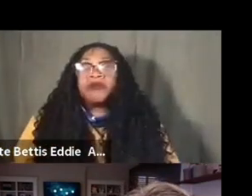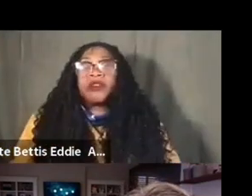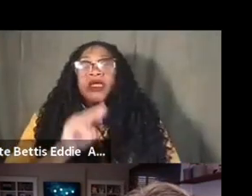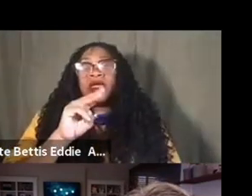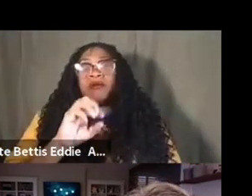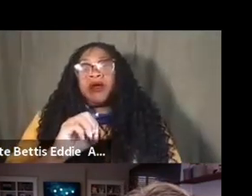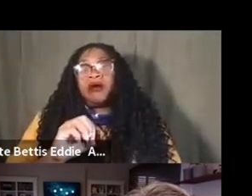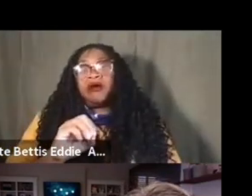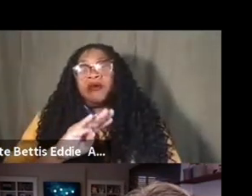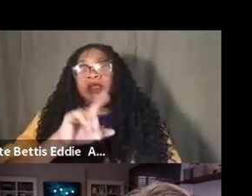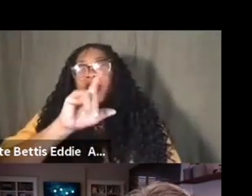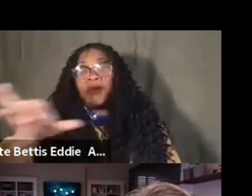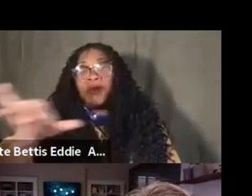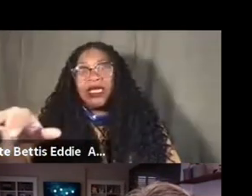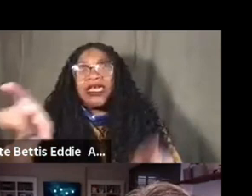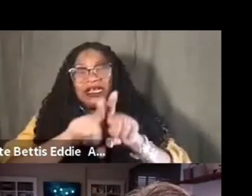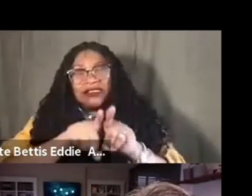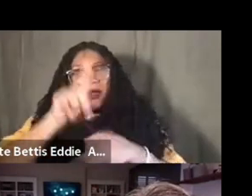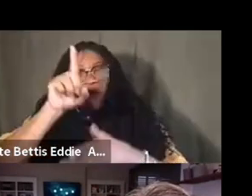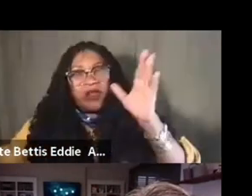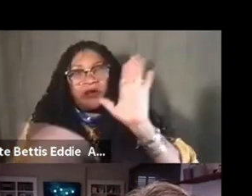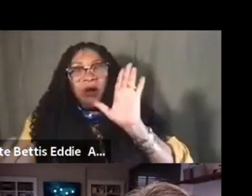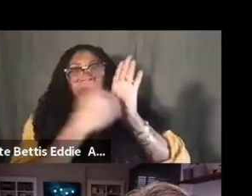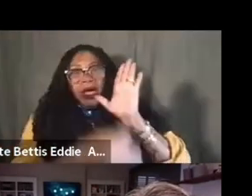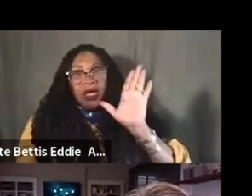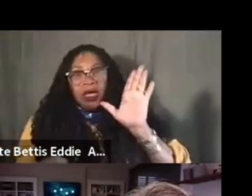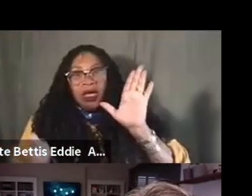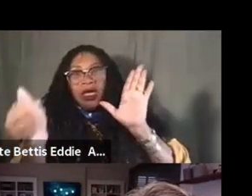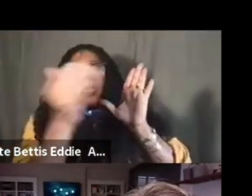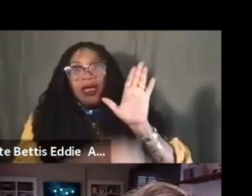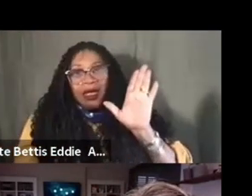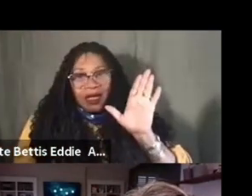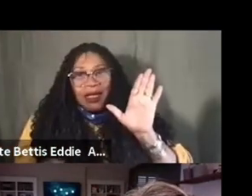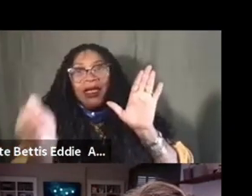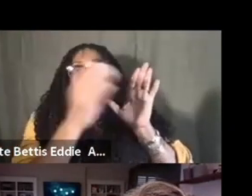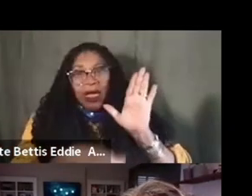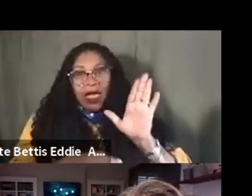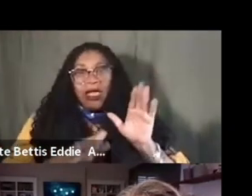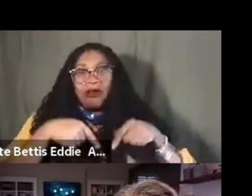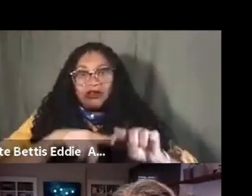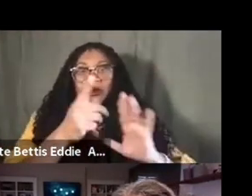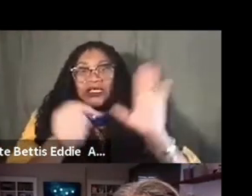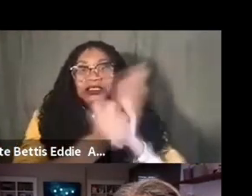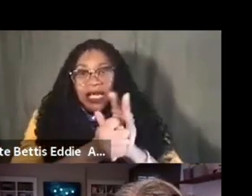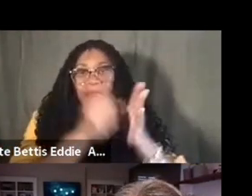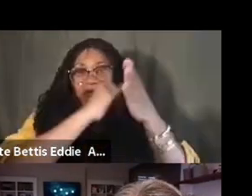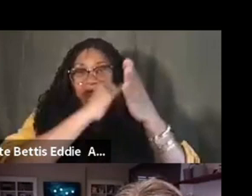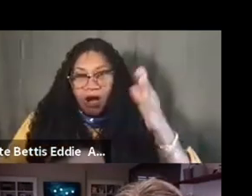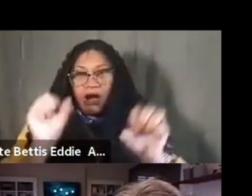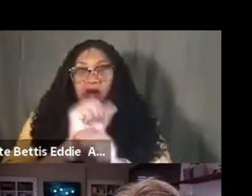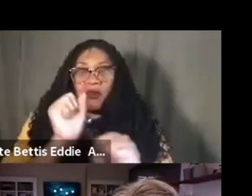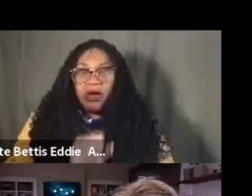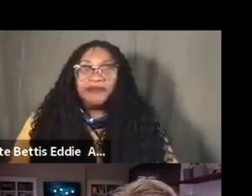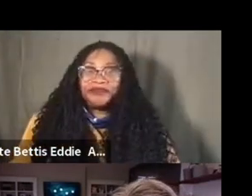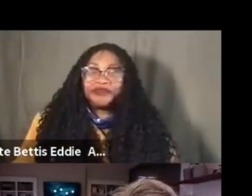question? Sort of what do you return to again and again as a touchstone, um, in your work? Um, so I think that for